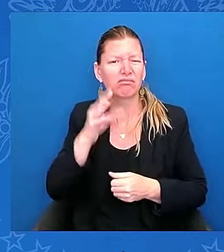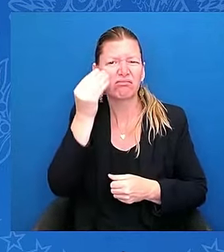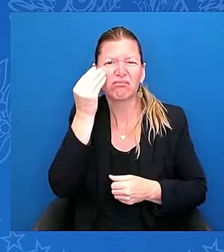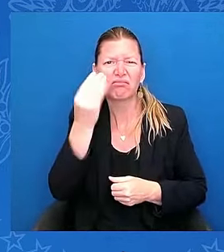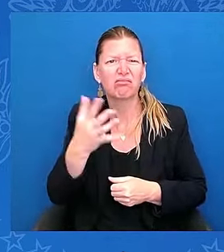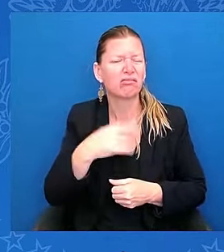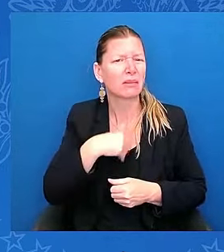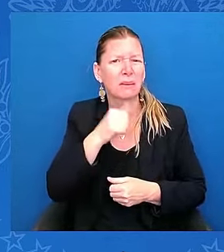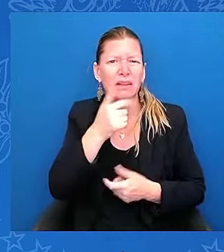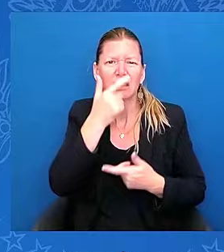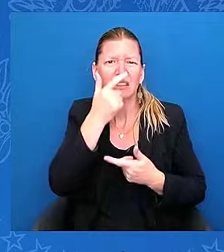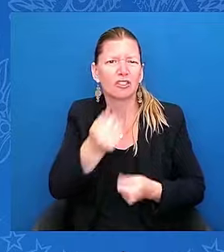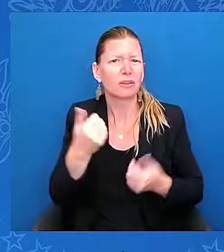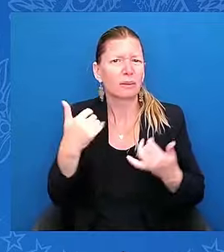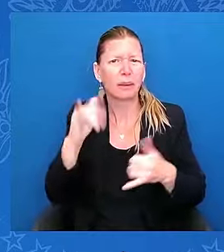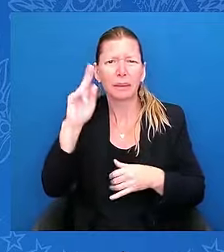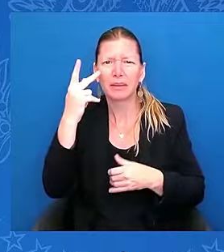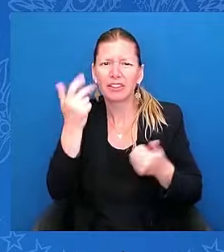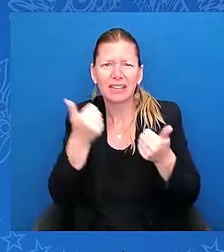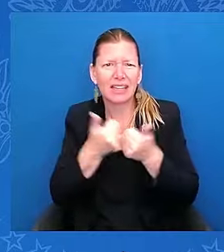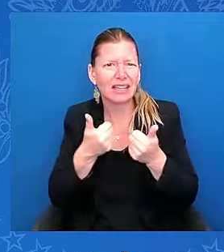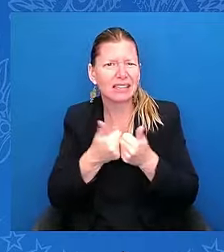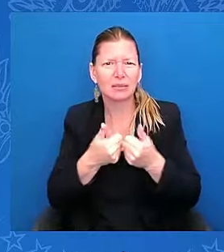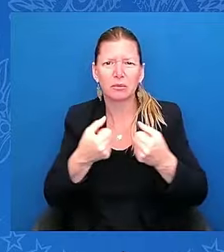fixing it. I said it before.